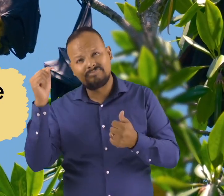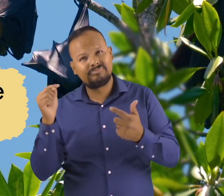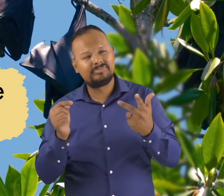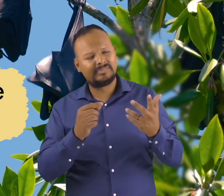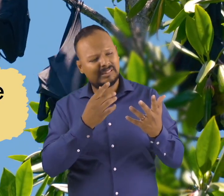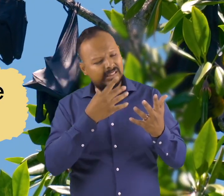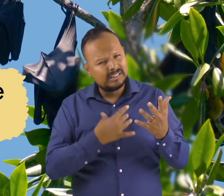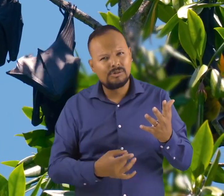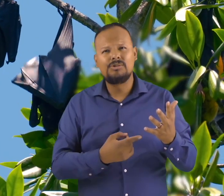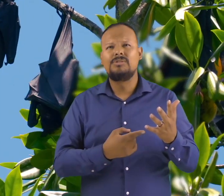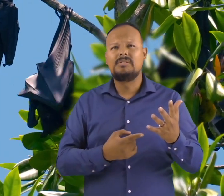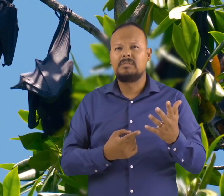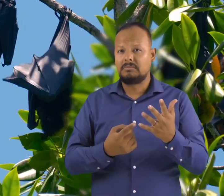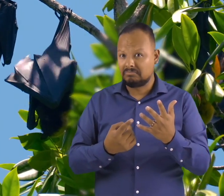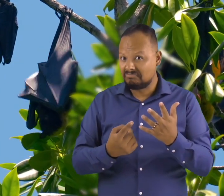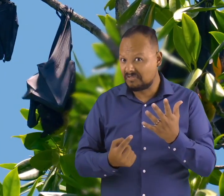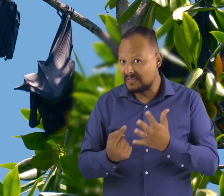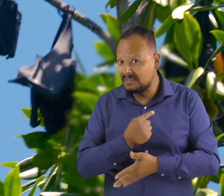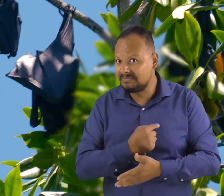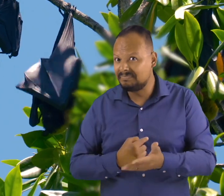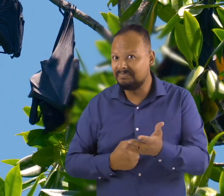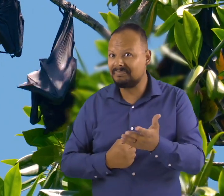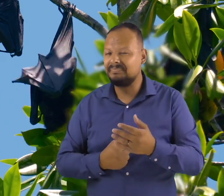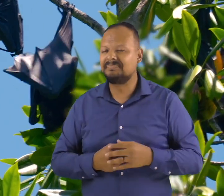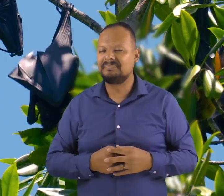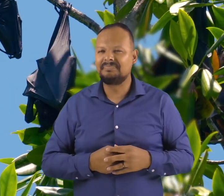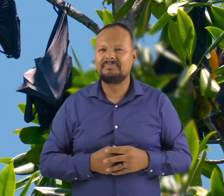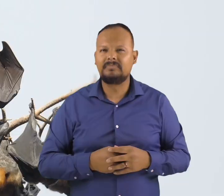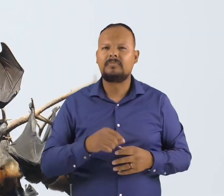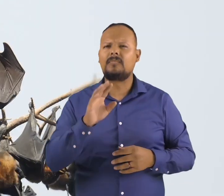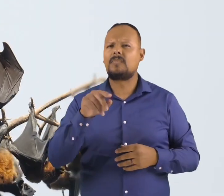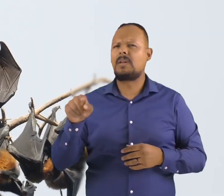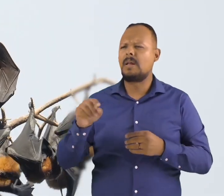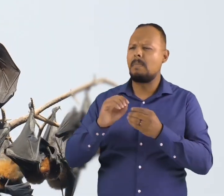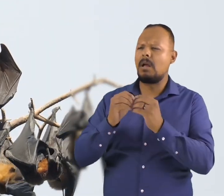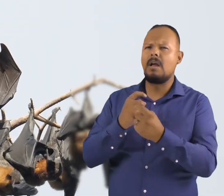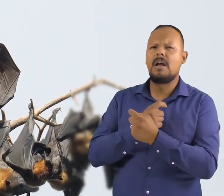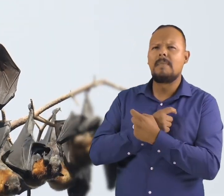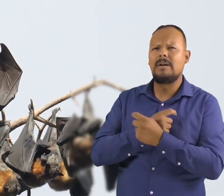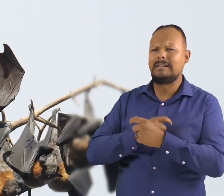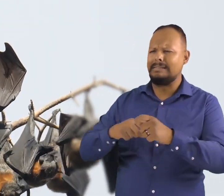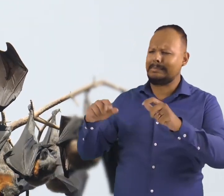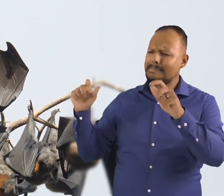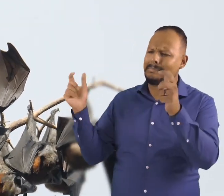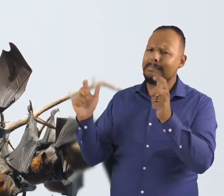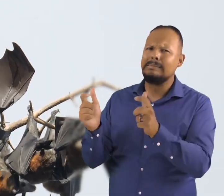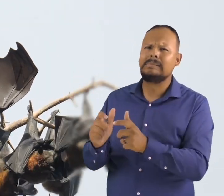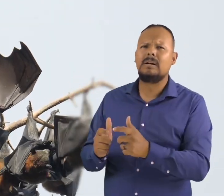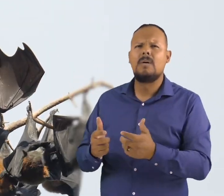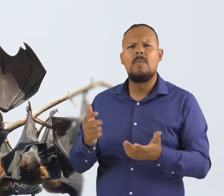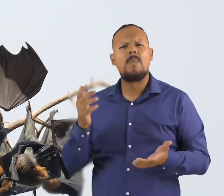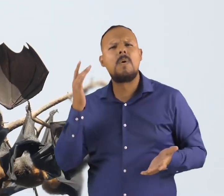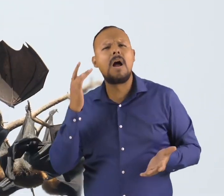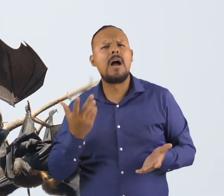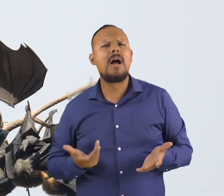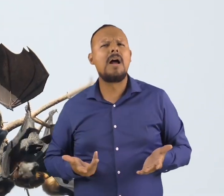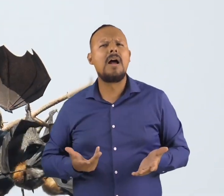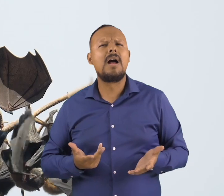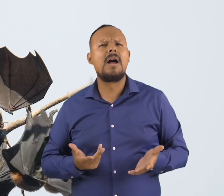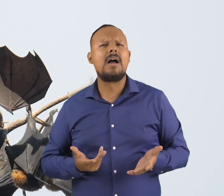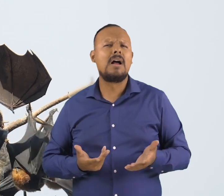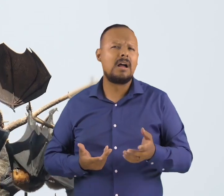-tastic facts. Let's review. Why is the bat population shrinking?